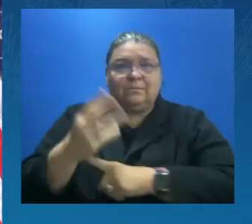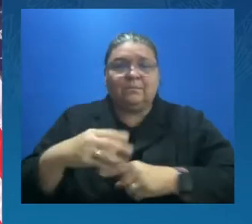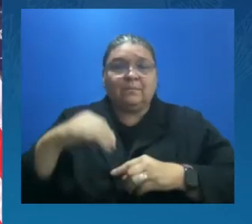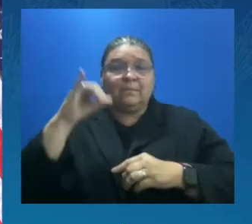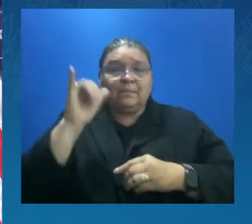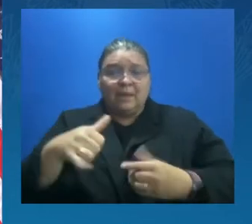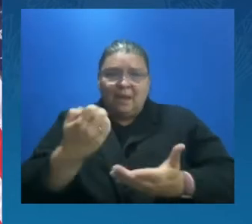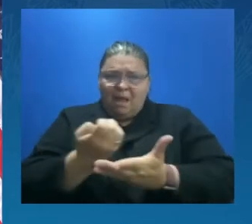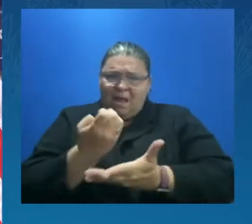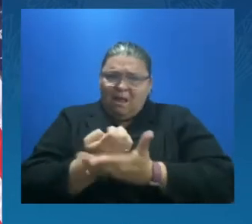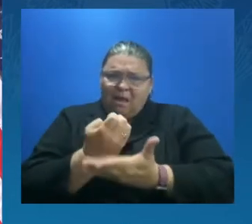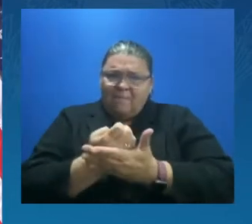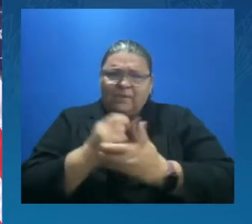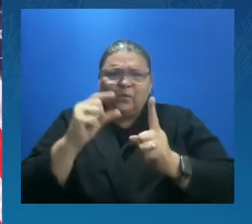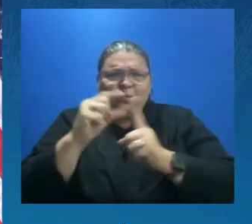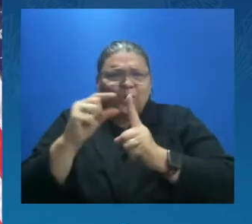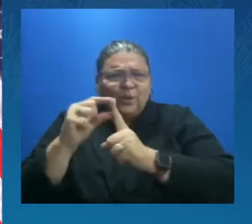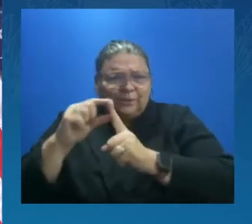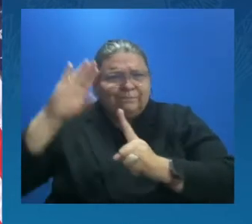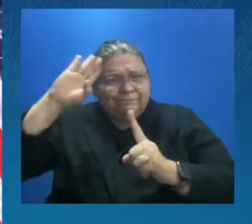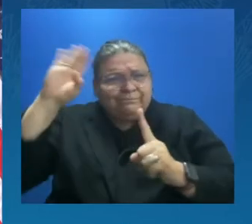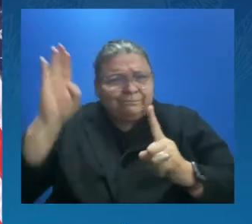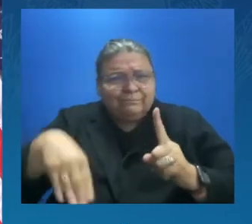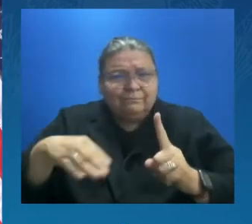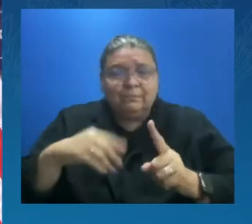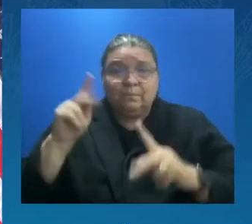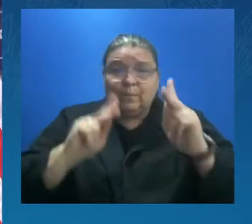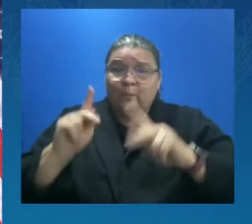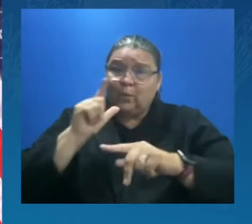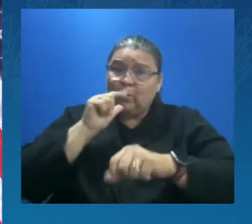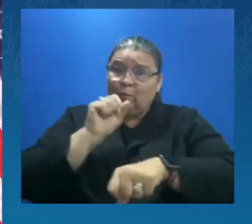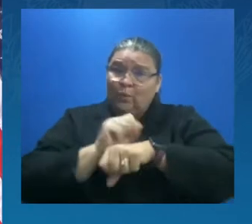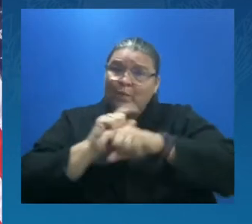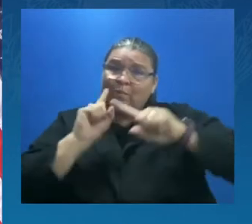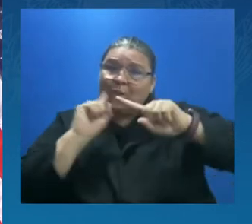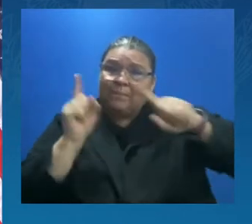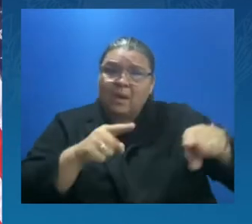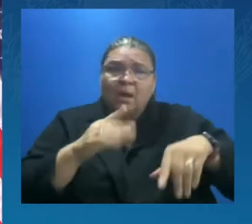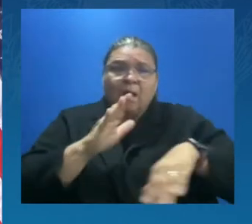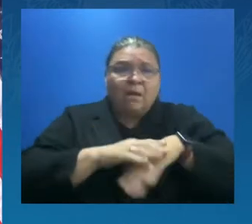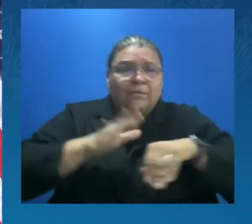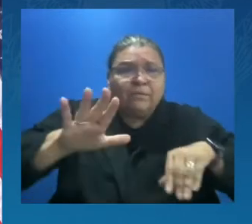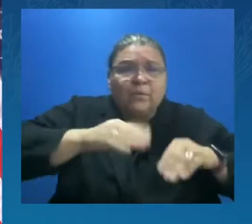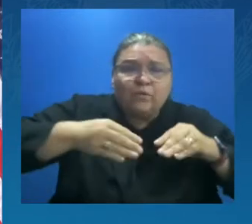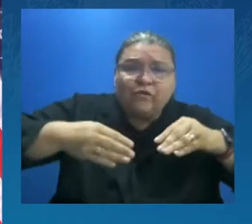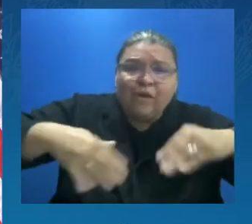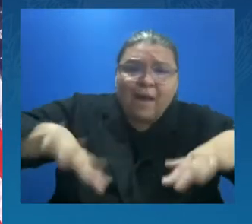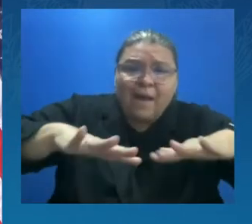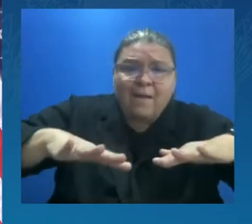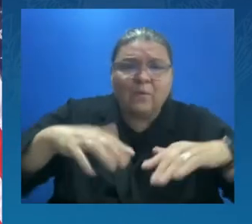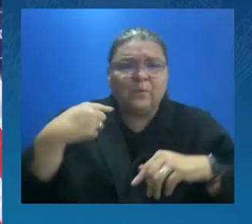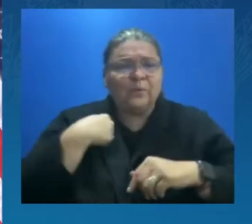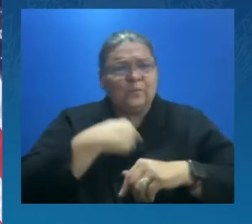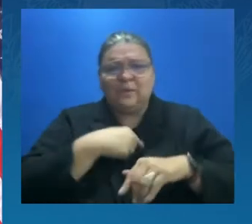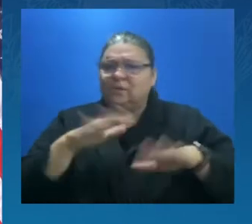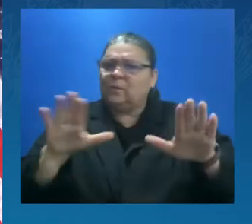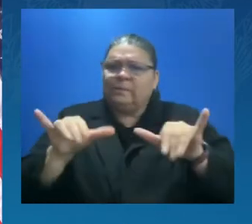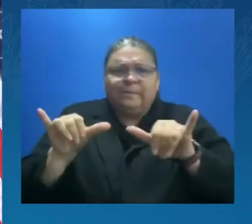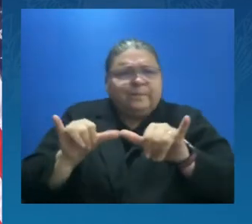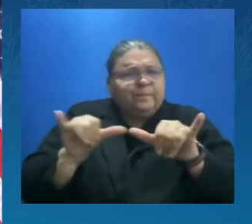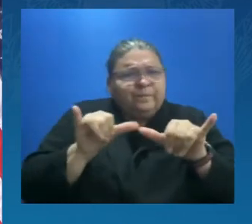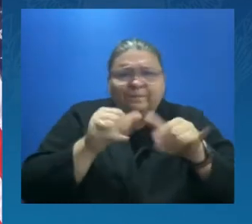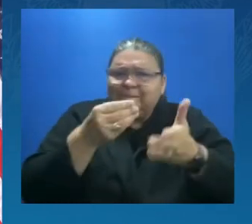ground like me, that isn't the metrics that we use. Our metrics are life saved, suffering ended,